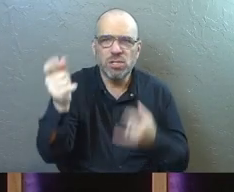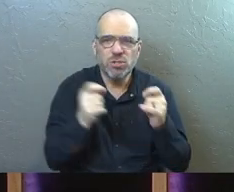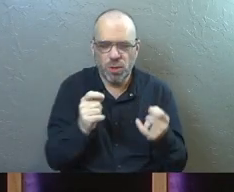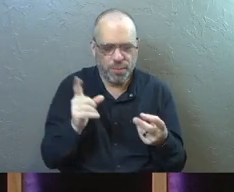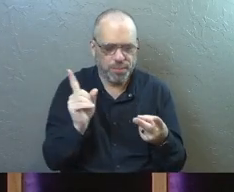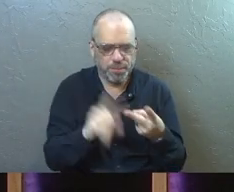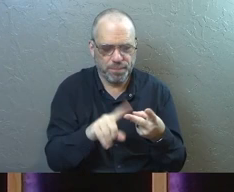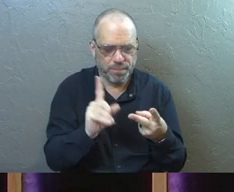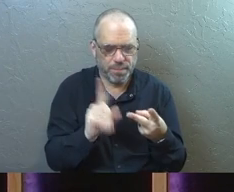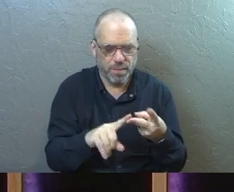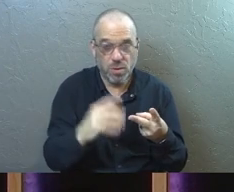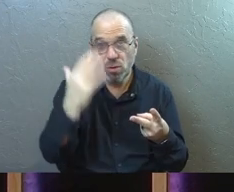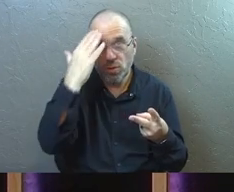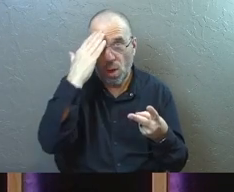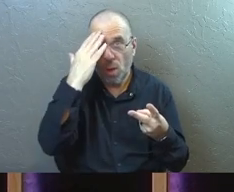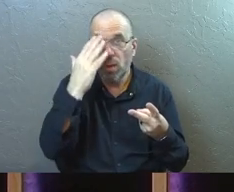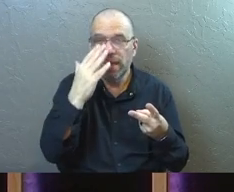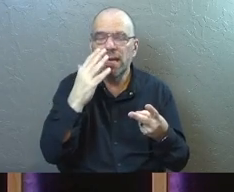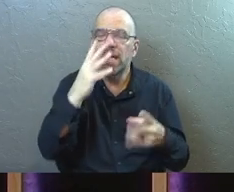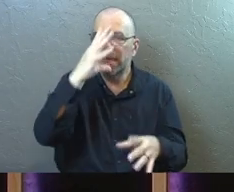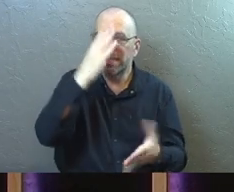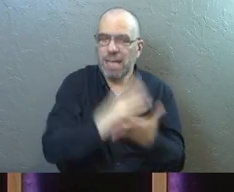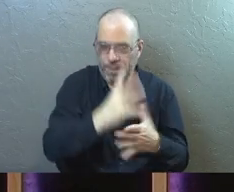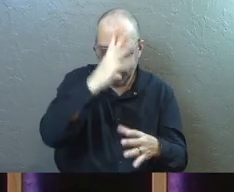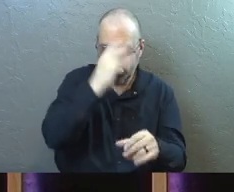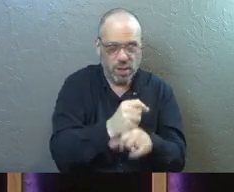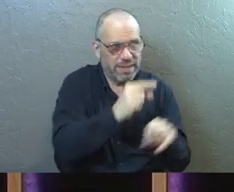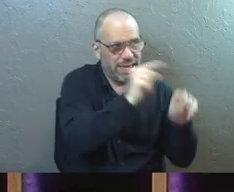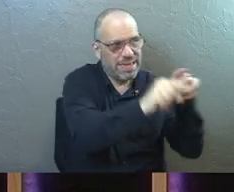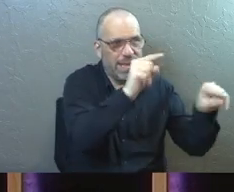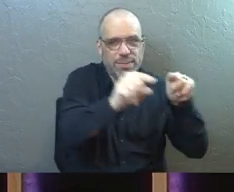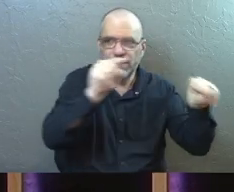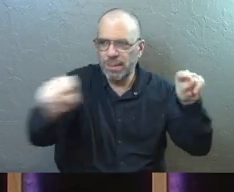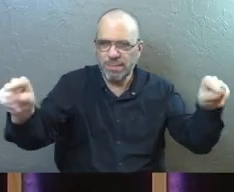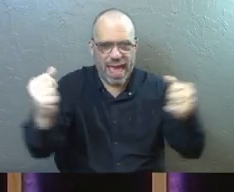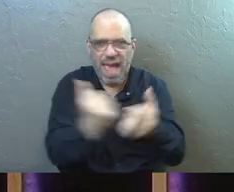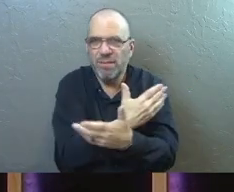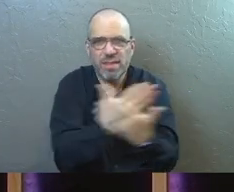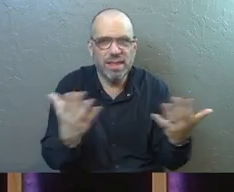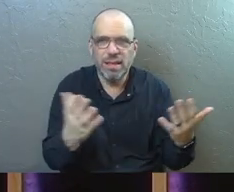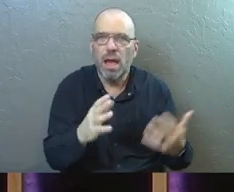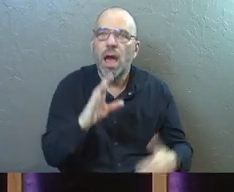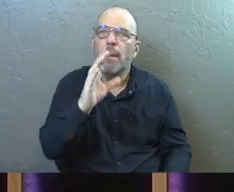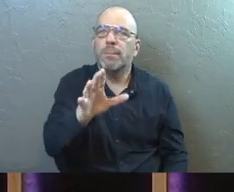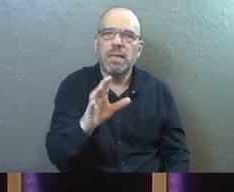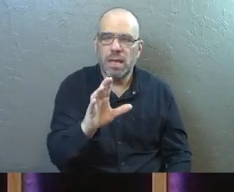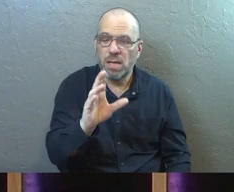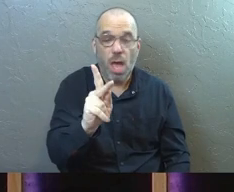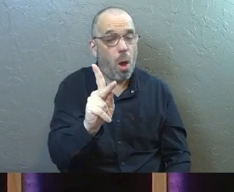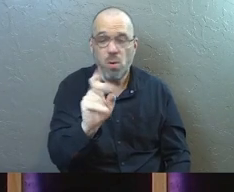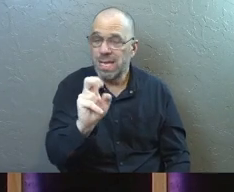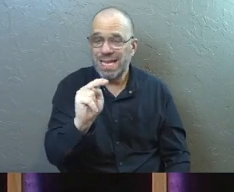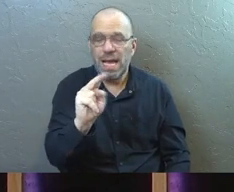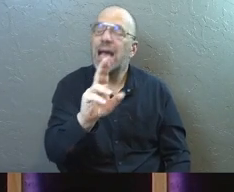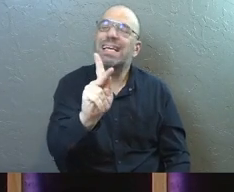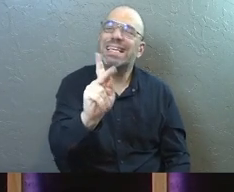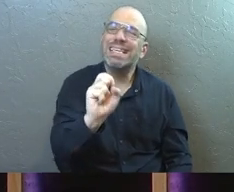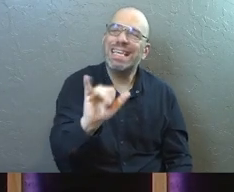It's also important for us to know that we've got to stop trusting everything else we put our trust in. Because your keto diets are great.